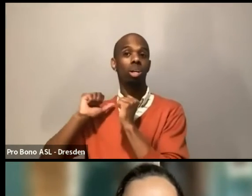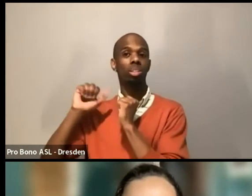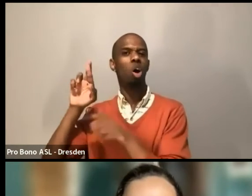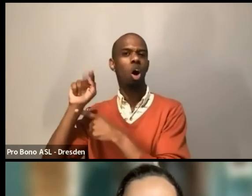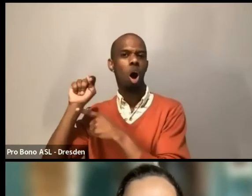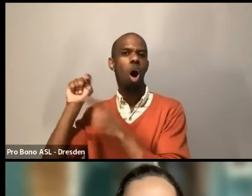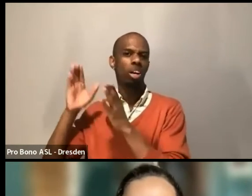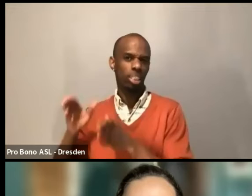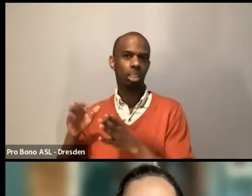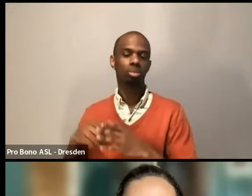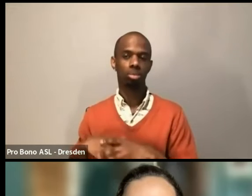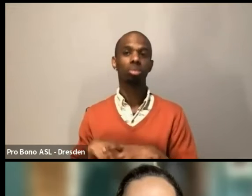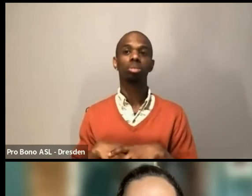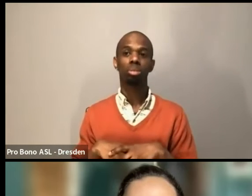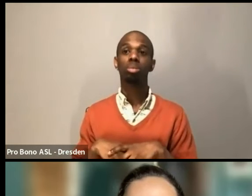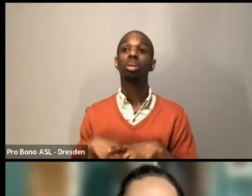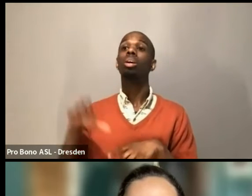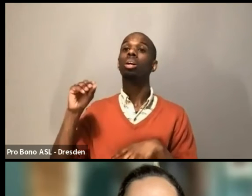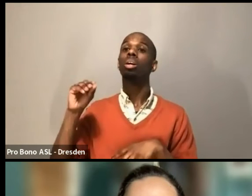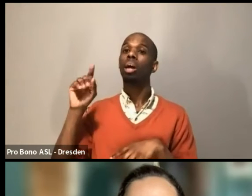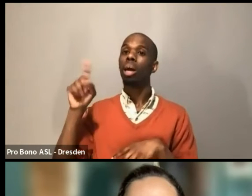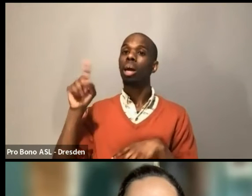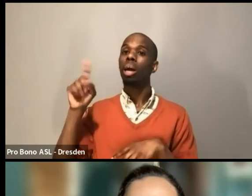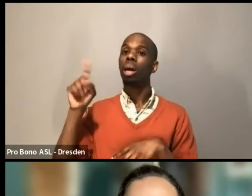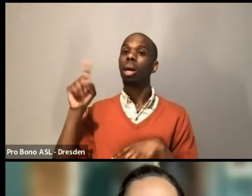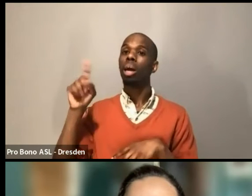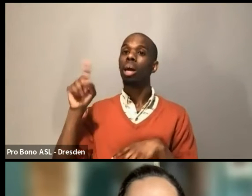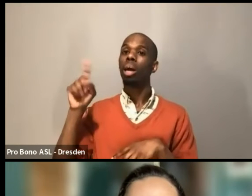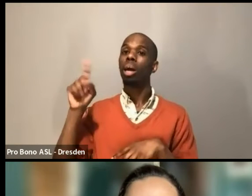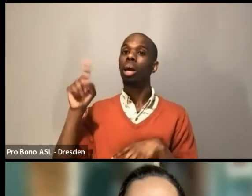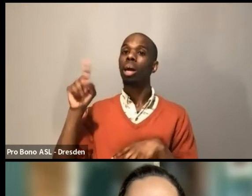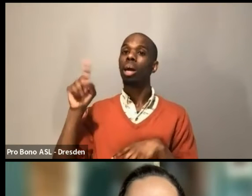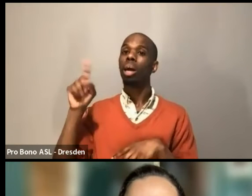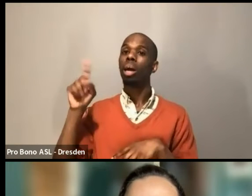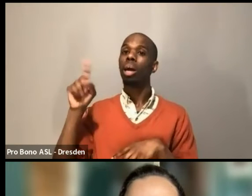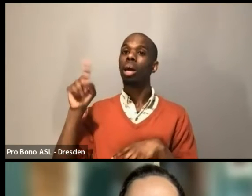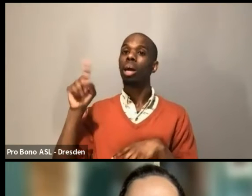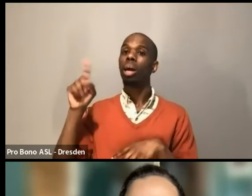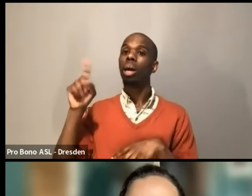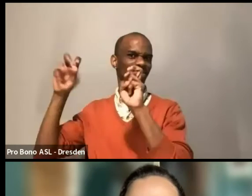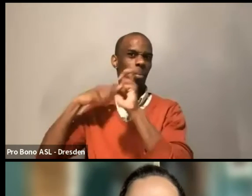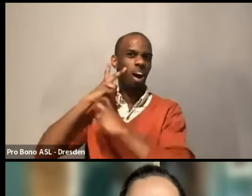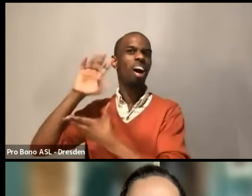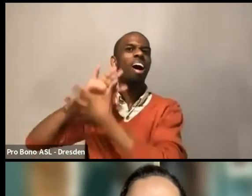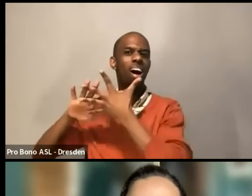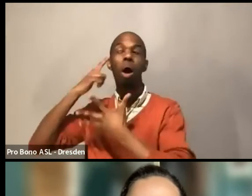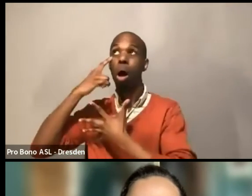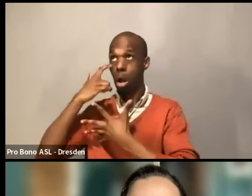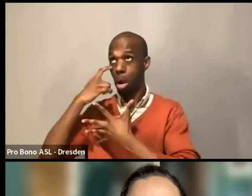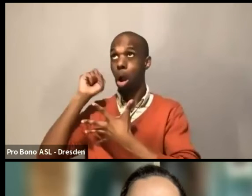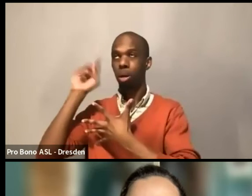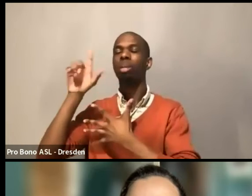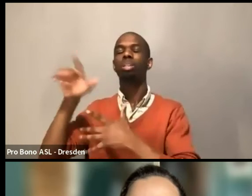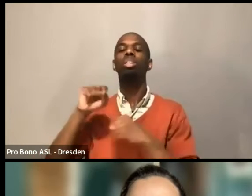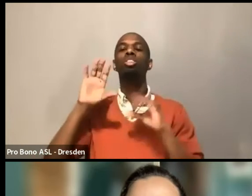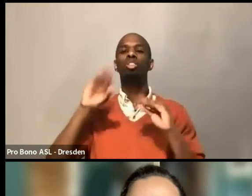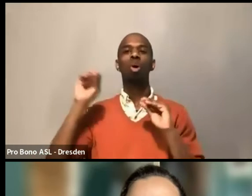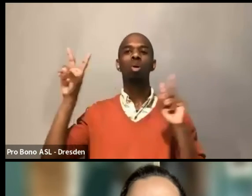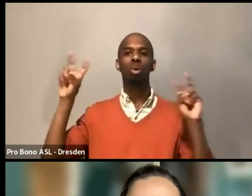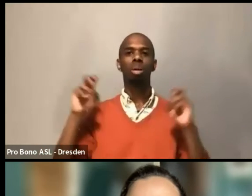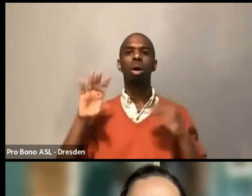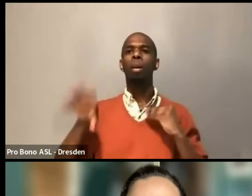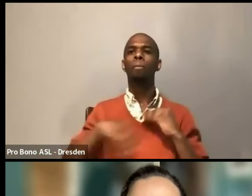Oh, interesting. Oh, okay. Lisa shares, uh, just a, a takeaway comment. I think putting something on the programmer website that reads